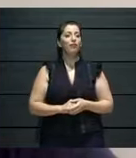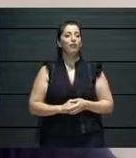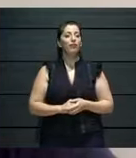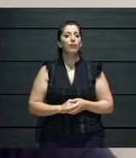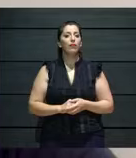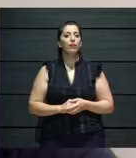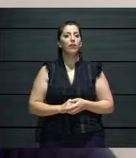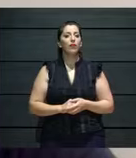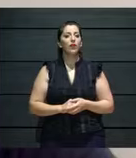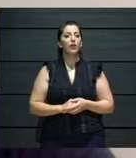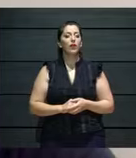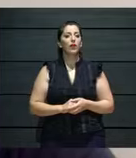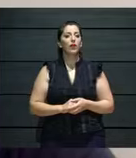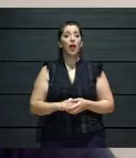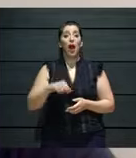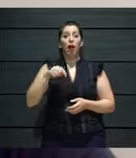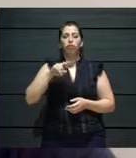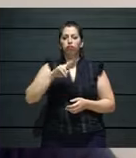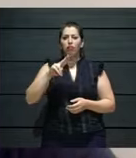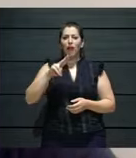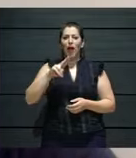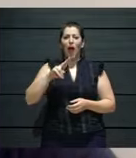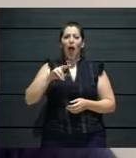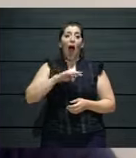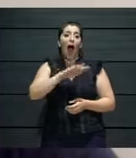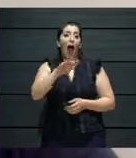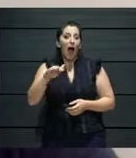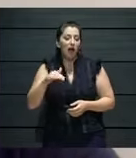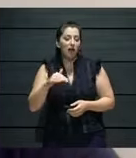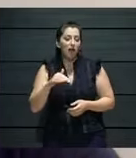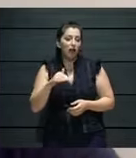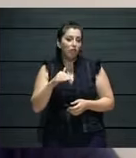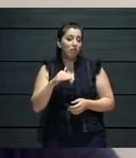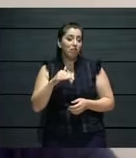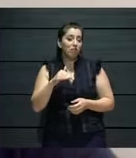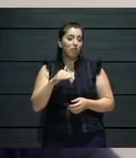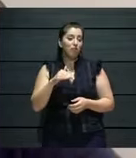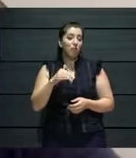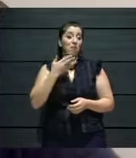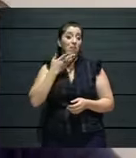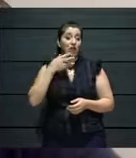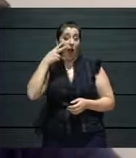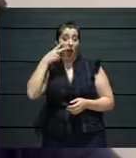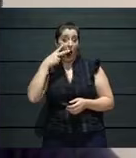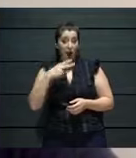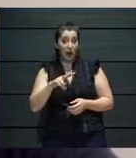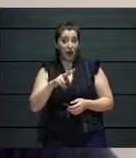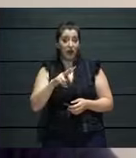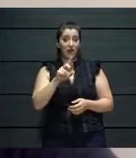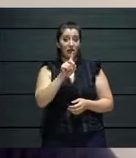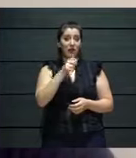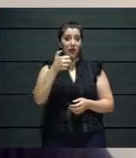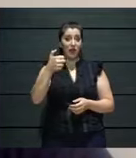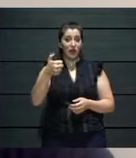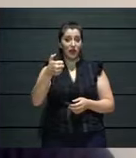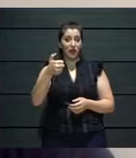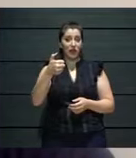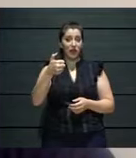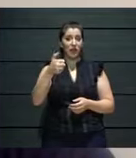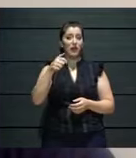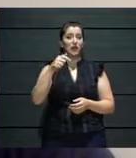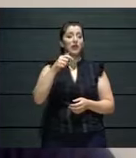And it was more successful than we could hope. We reached more than 16,000 people around the world.